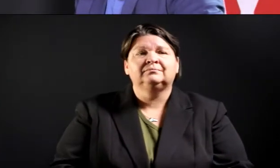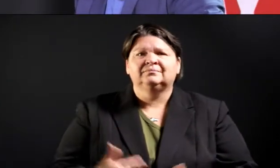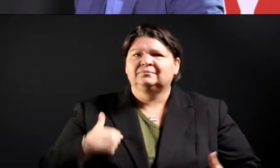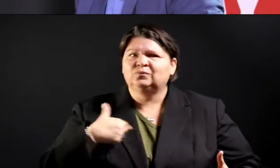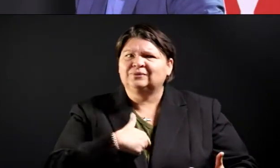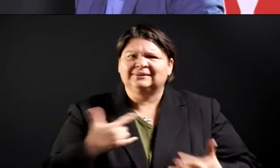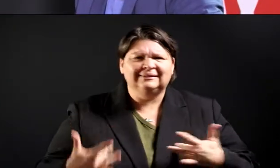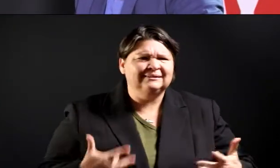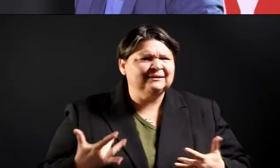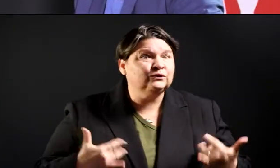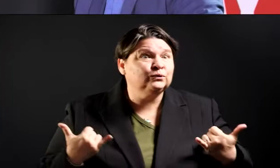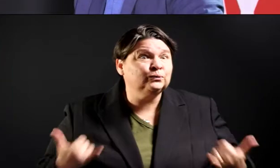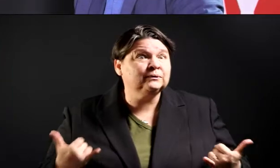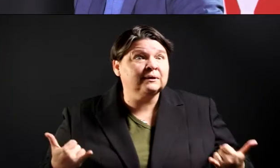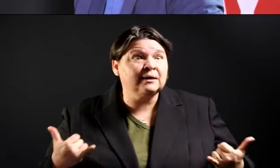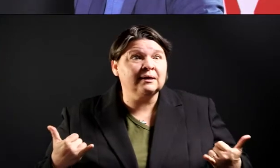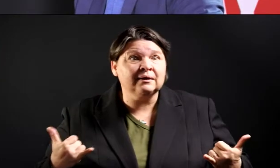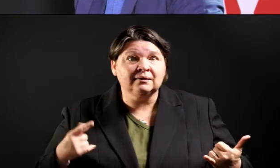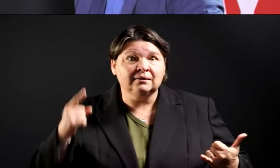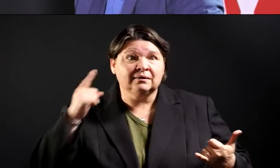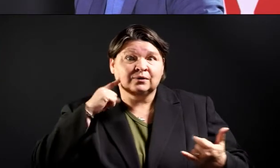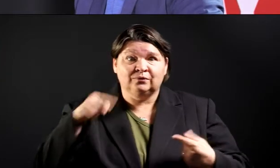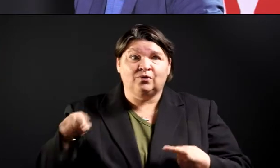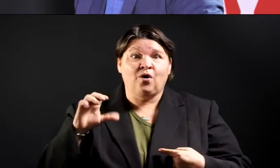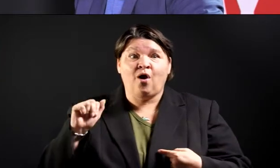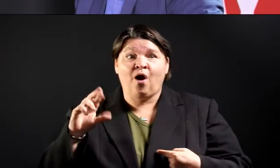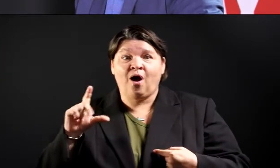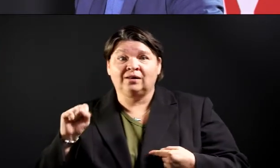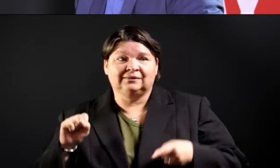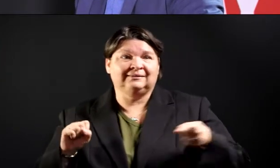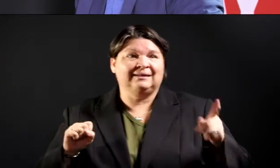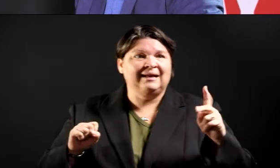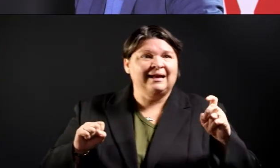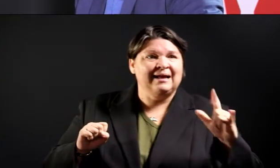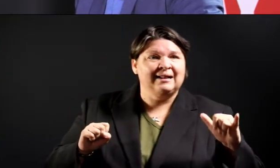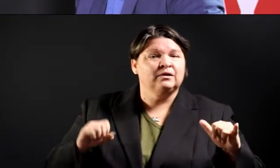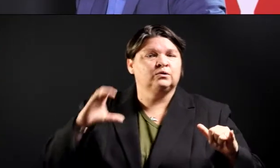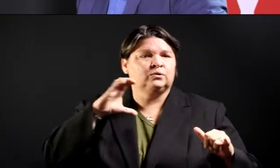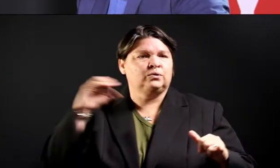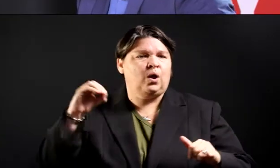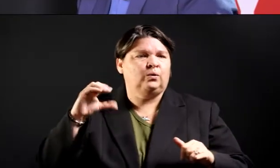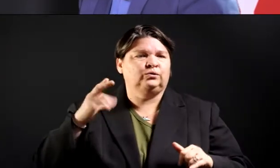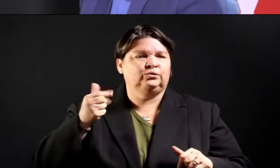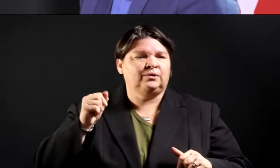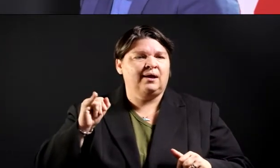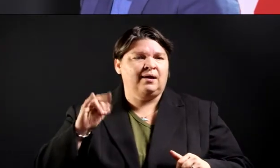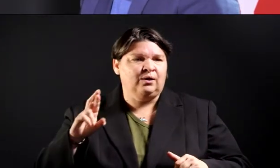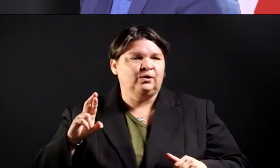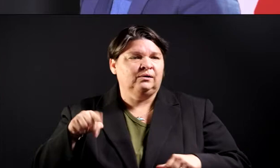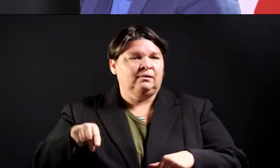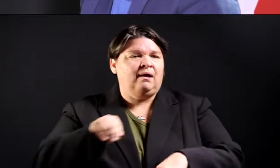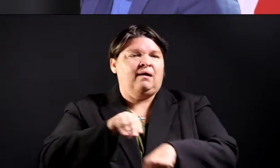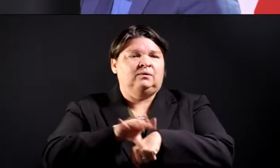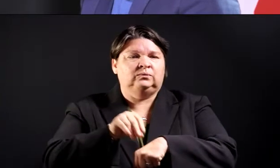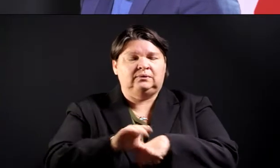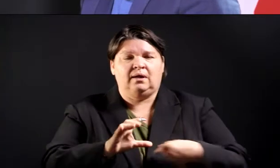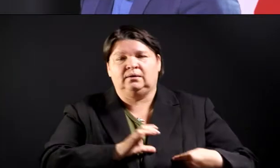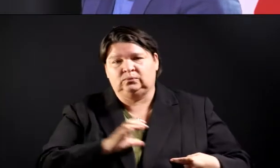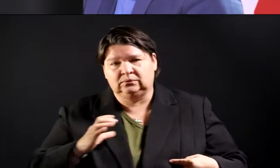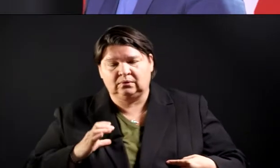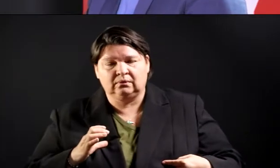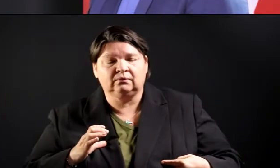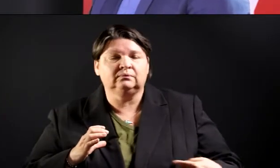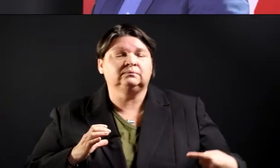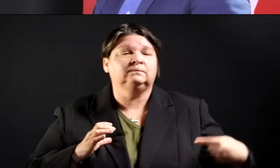Carlos and Kelly, co-chair of the Education and Child Care Advisory Committee. And you know this week, that's what we've been doing, is focusing on